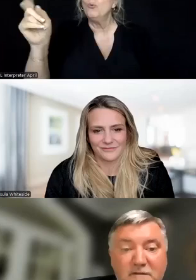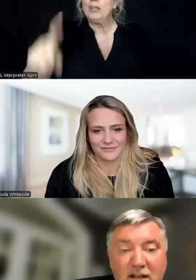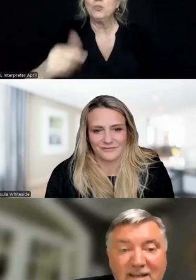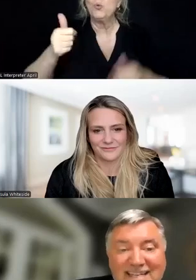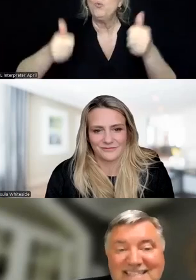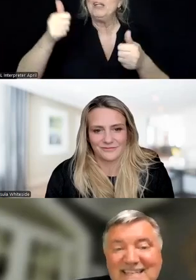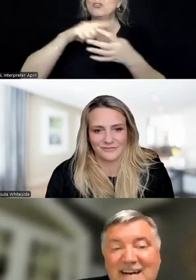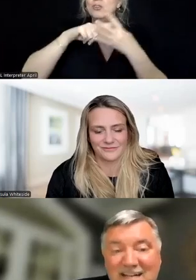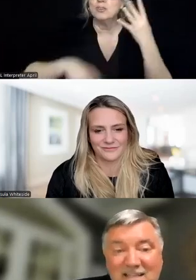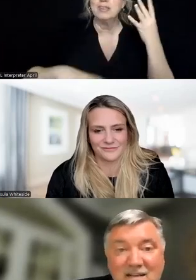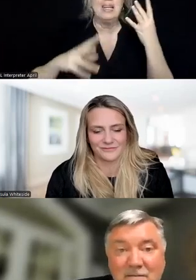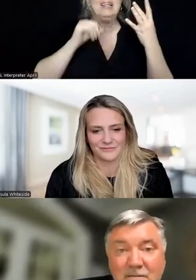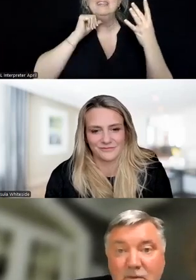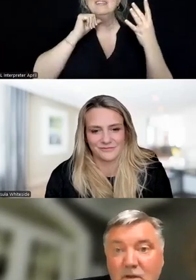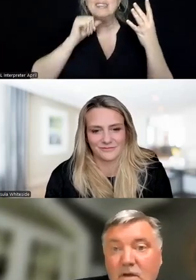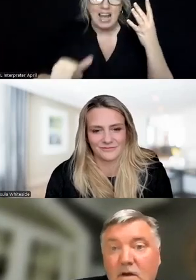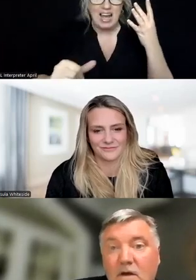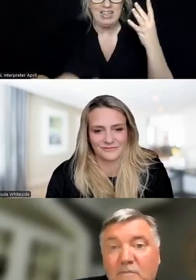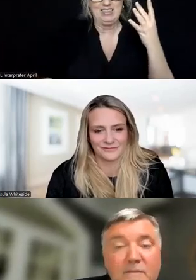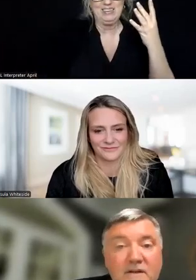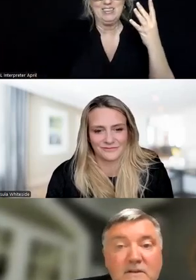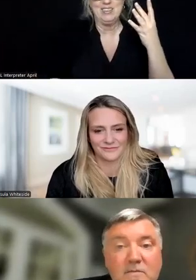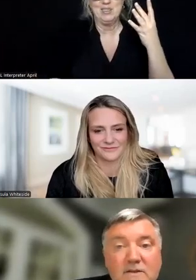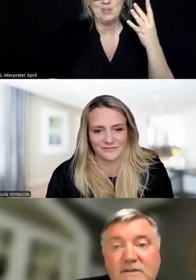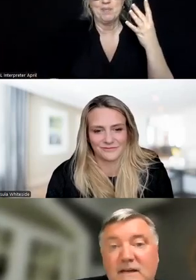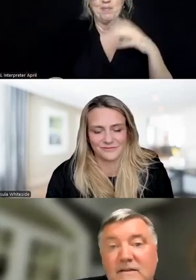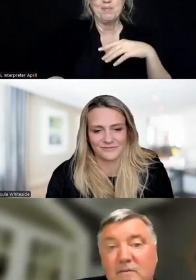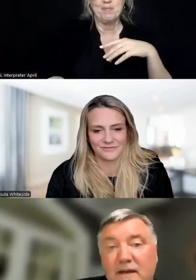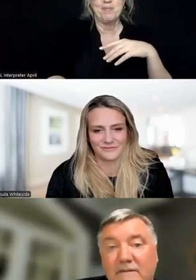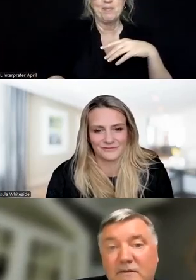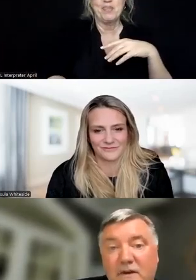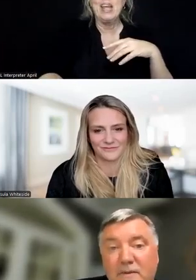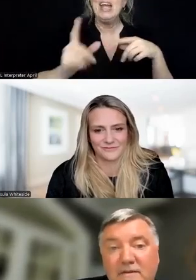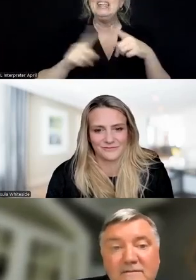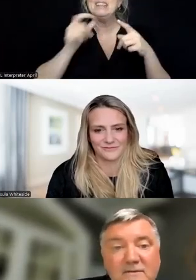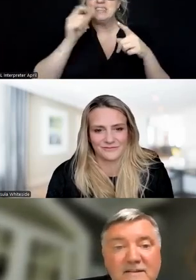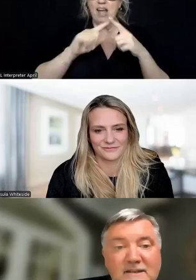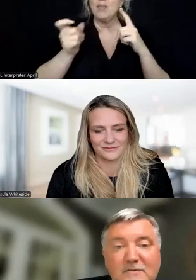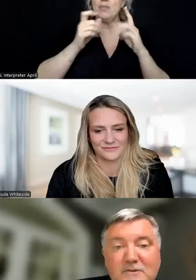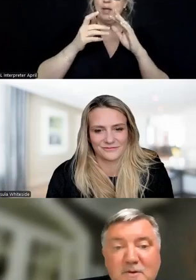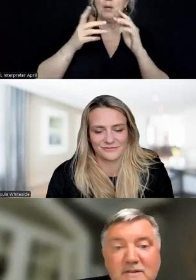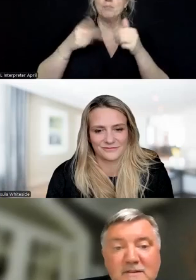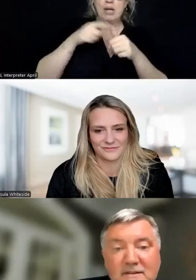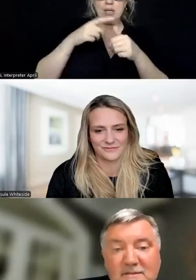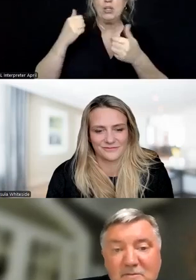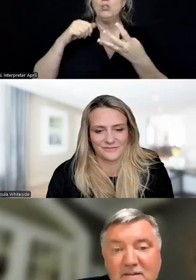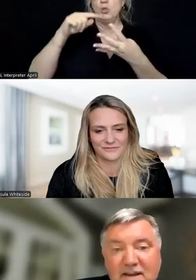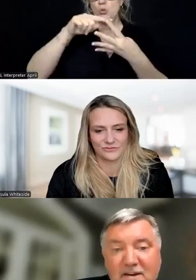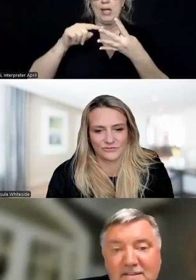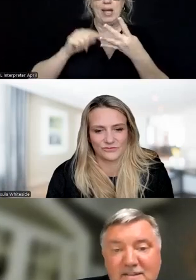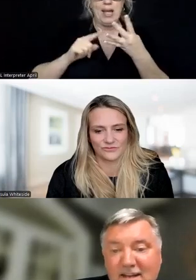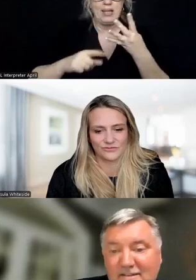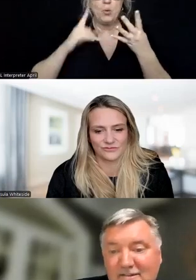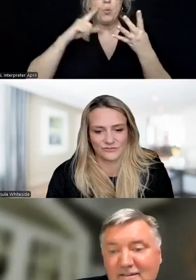which of the following is not a primary skill module in dialectical behavioral therapy? So we get a single choice. So